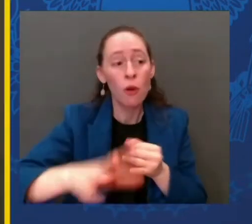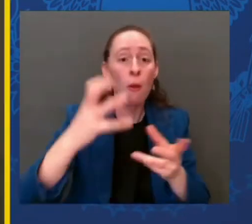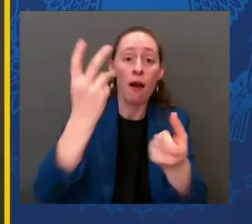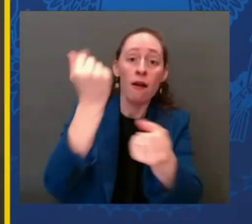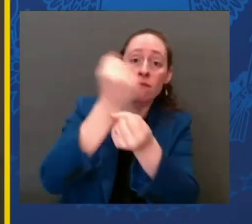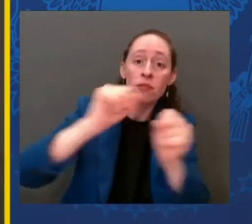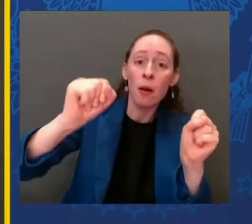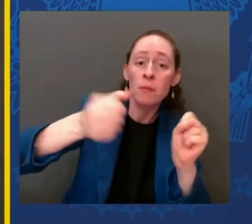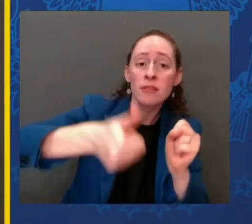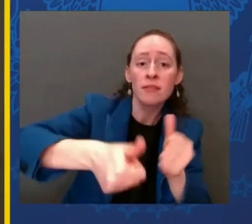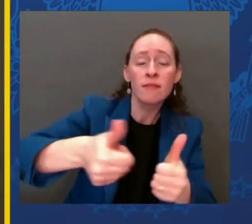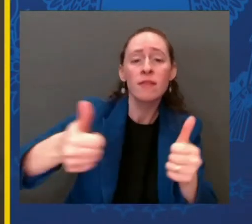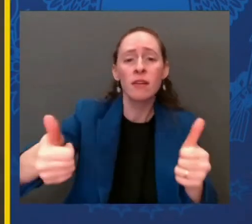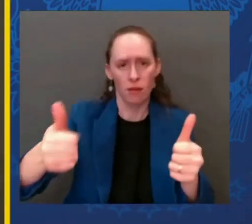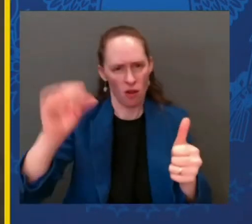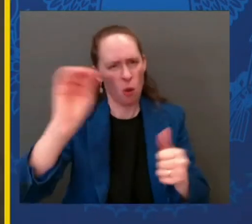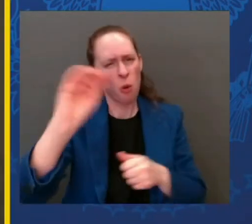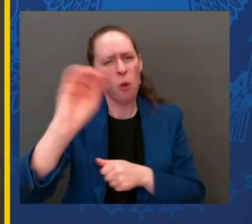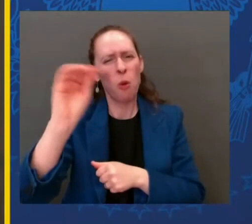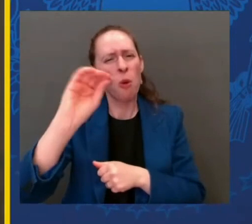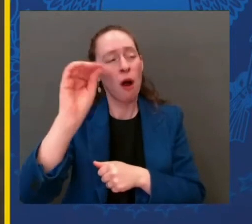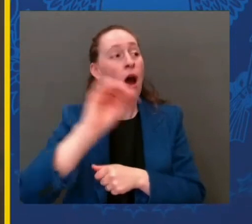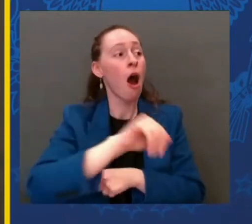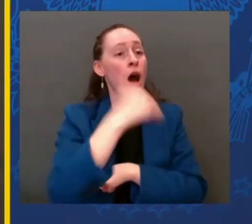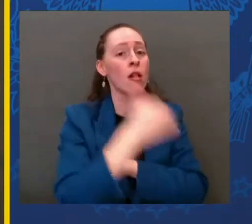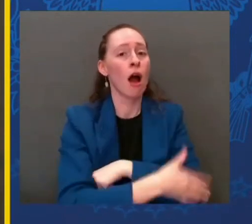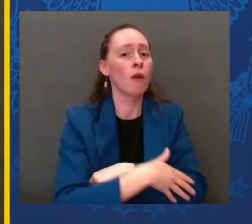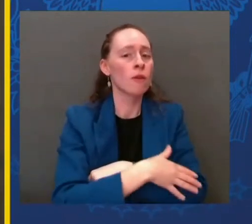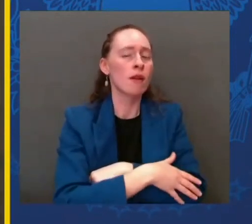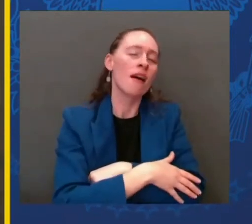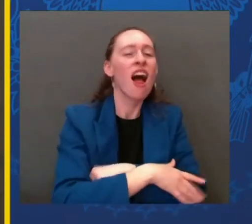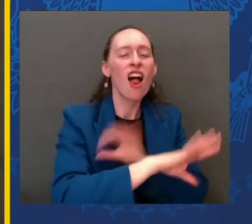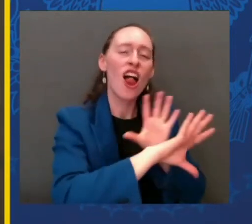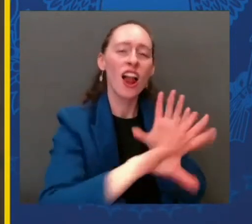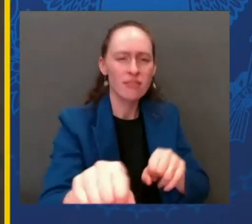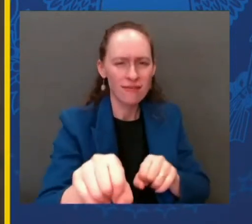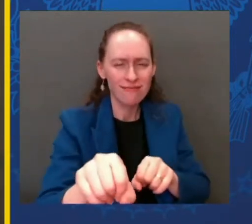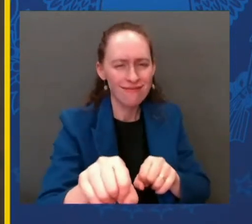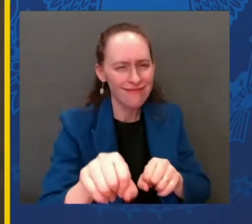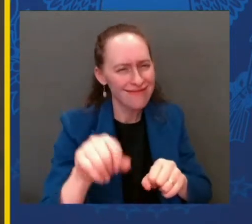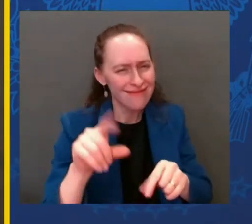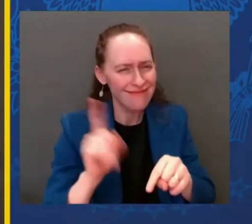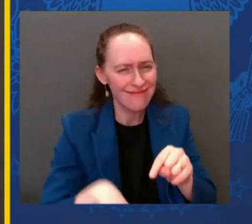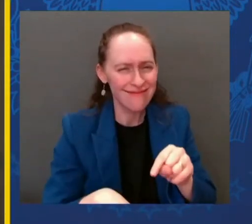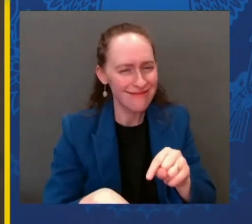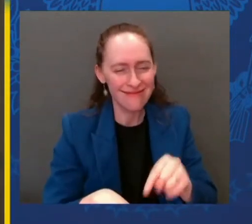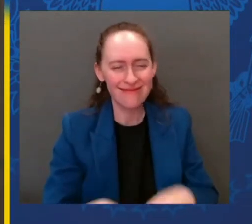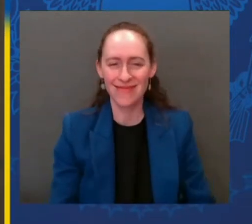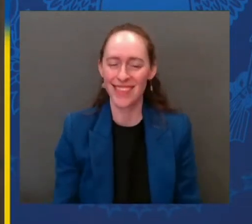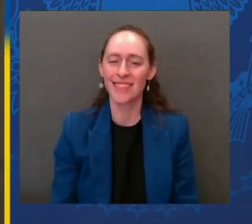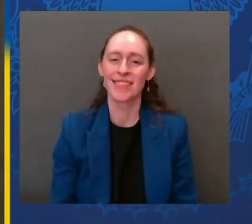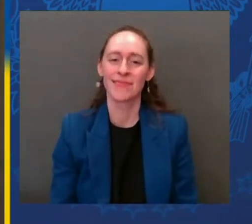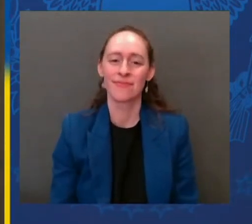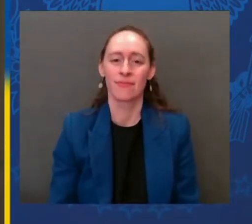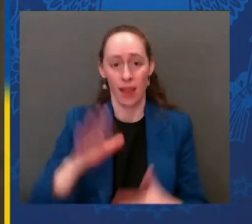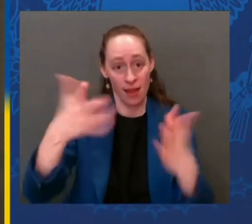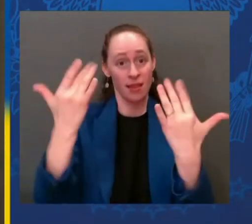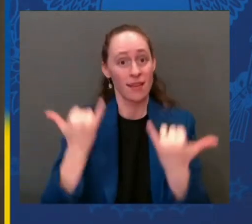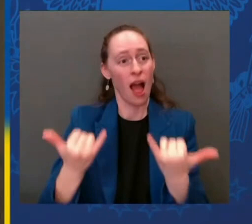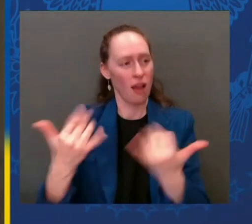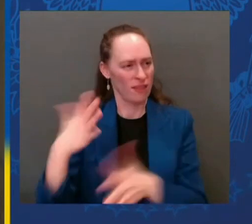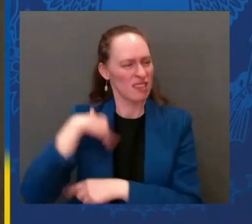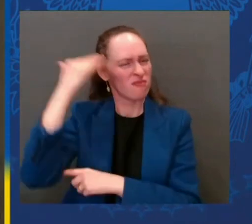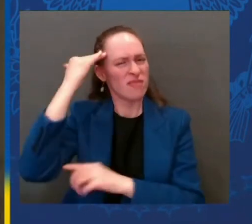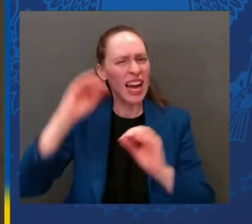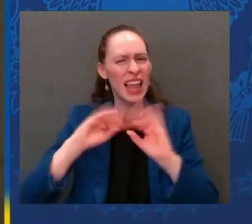later, we know the answers. Yes, we would stand up for sovereignty, and we did. Yes, we would stand up for the right